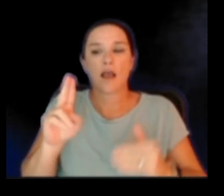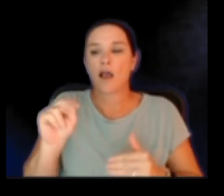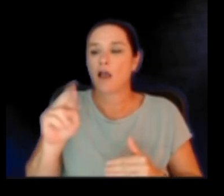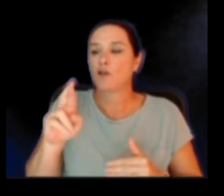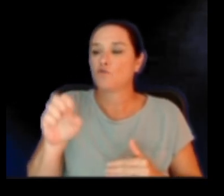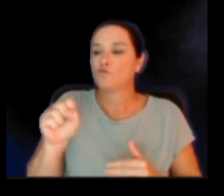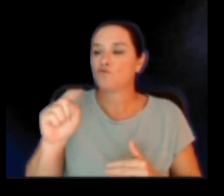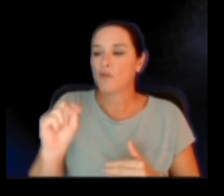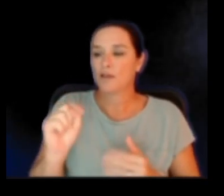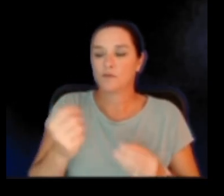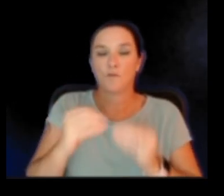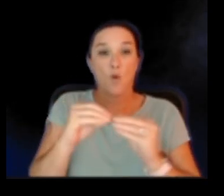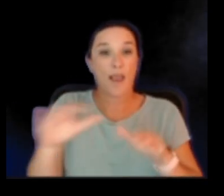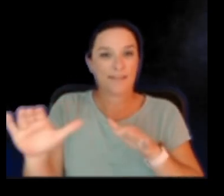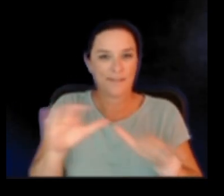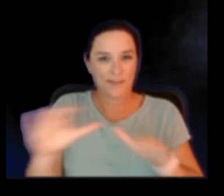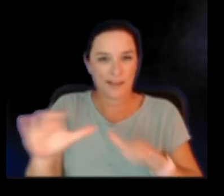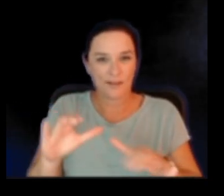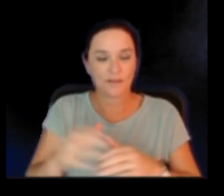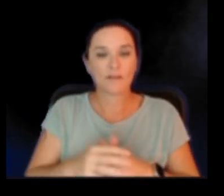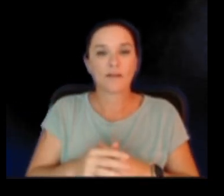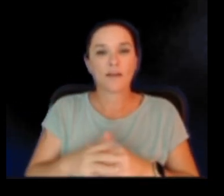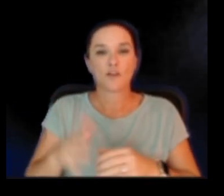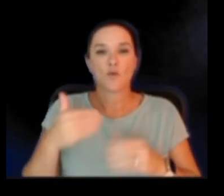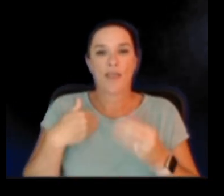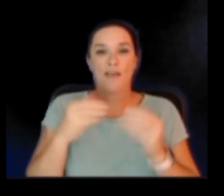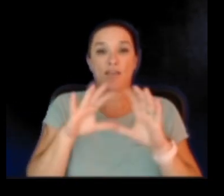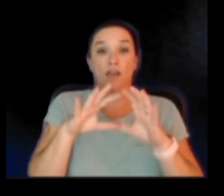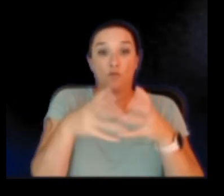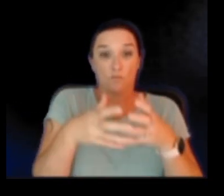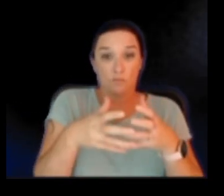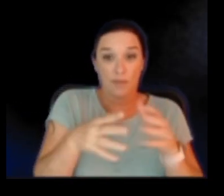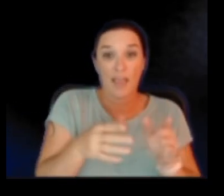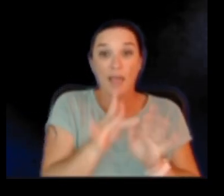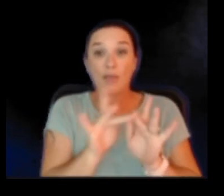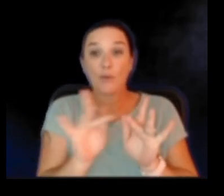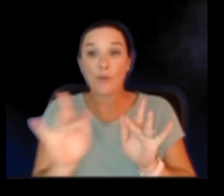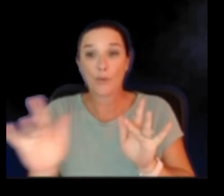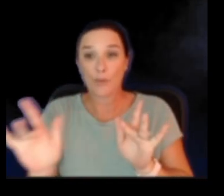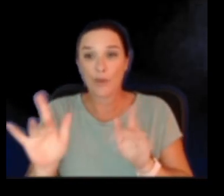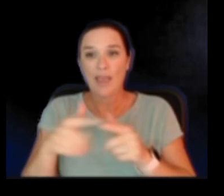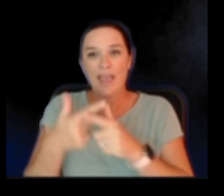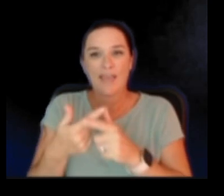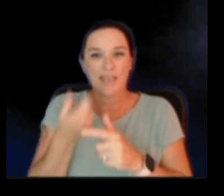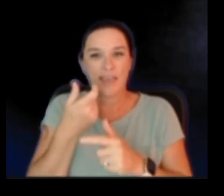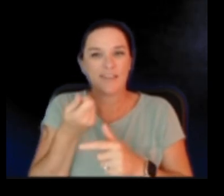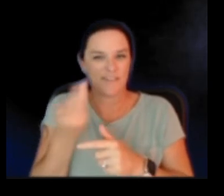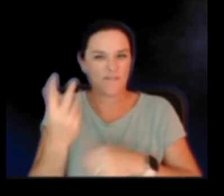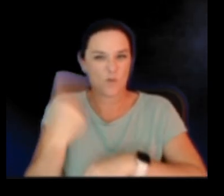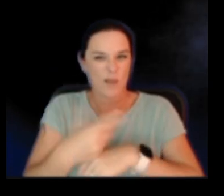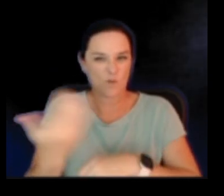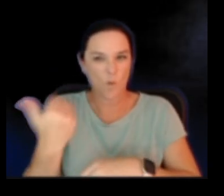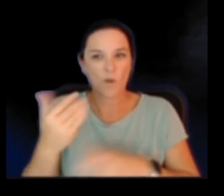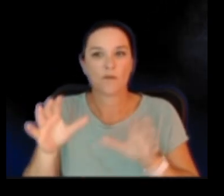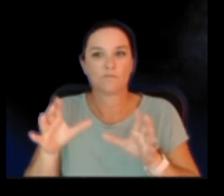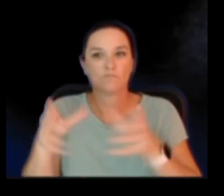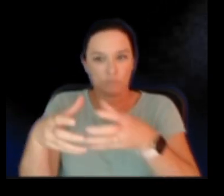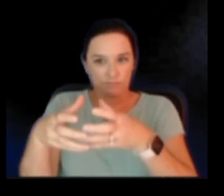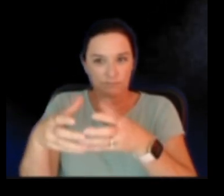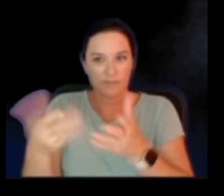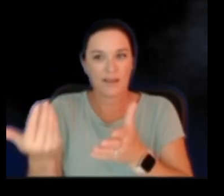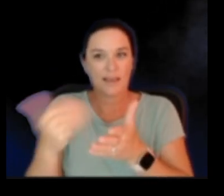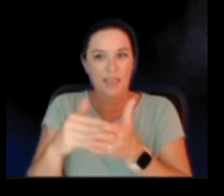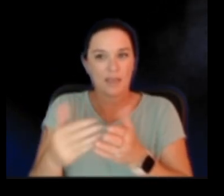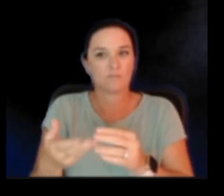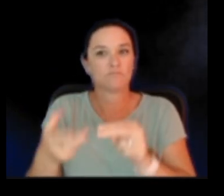is that initial long period flurry, a little bit of a gap, and here we are a couple days ago picking back up a little more gently